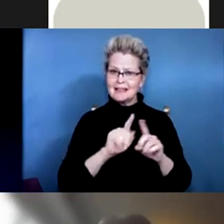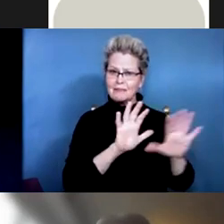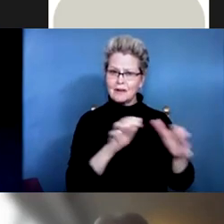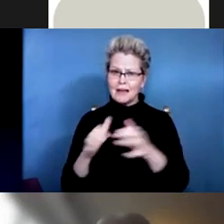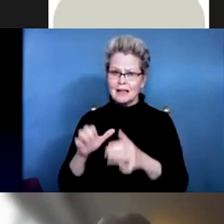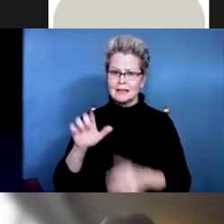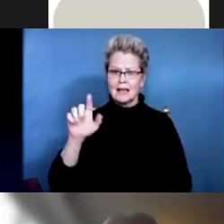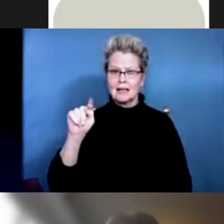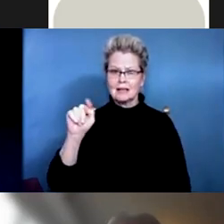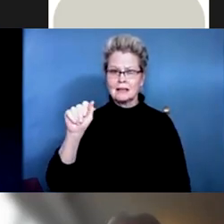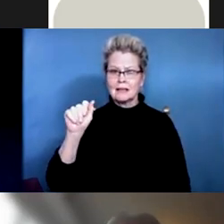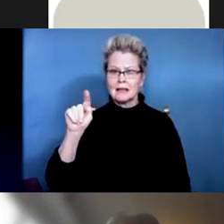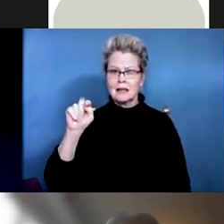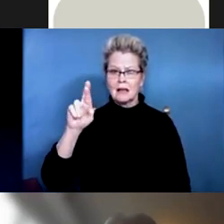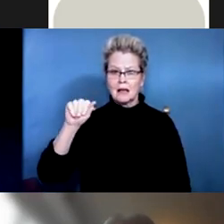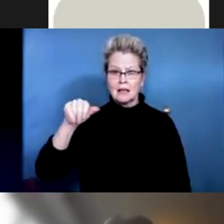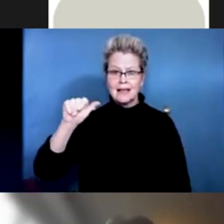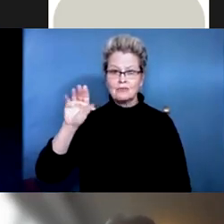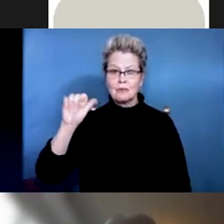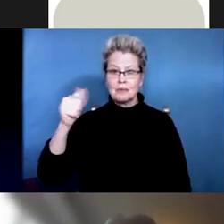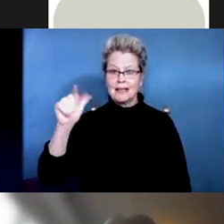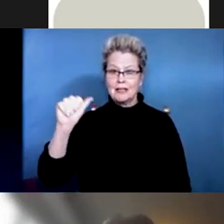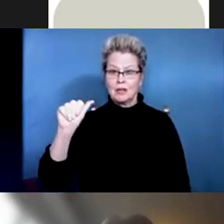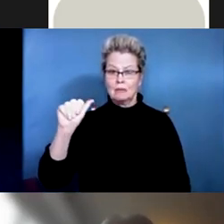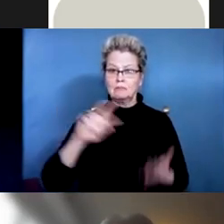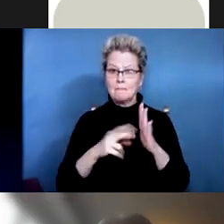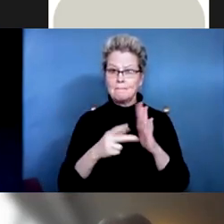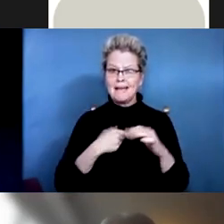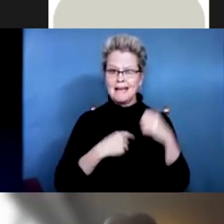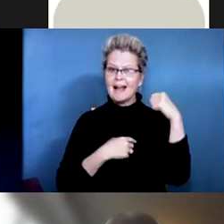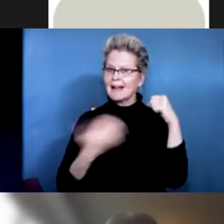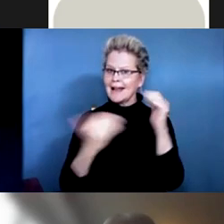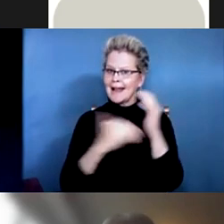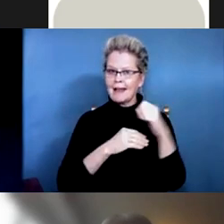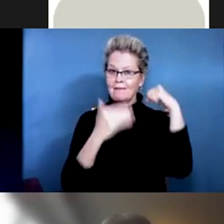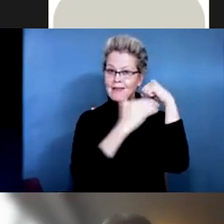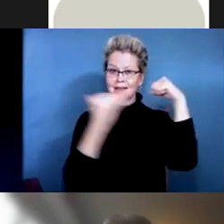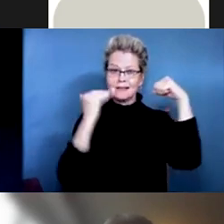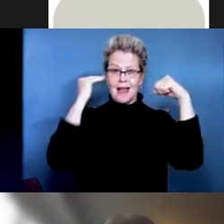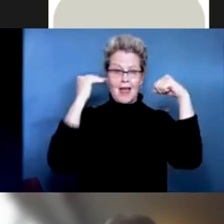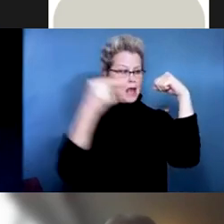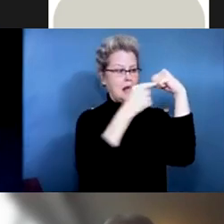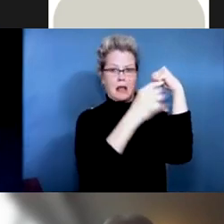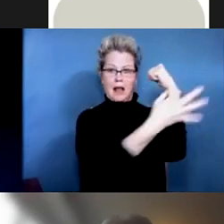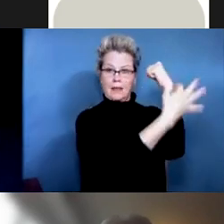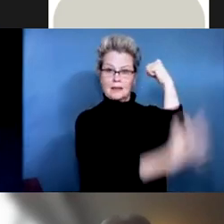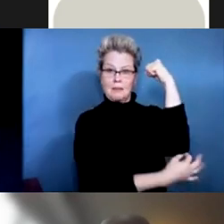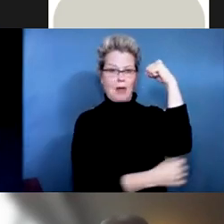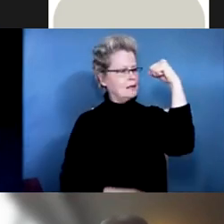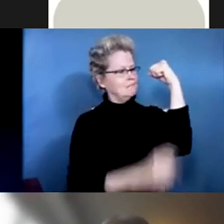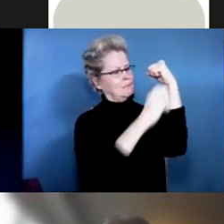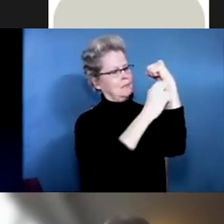basically somebody who had a neck level injury. And then you'll hear this term complete, incomplete. Incomplete, just